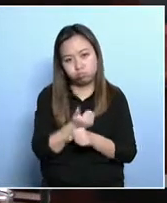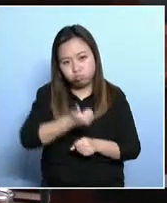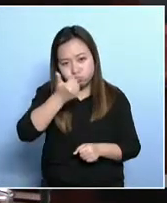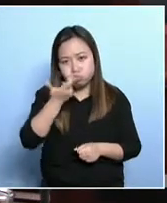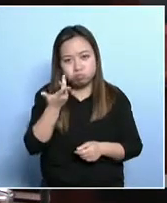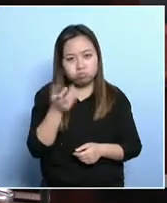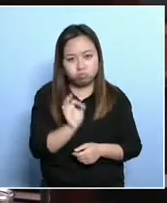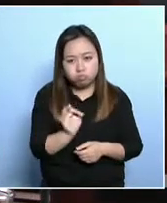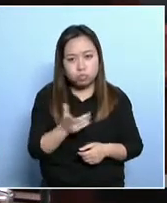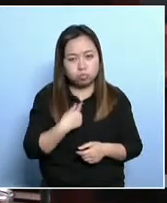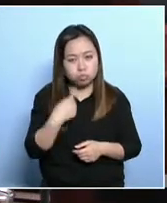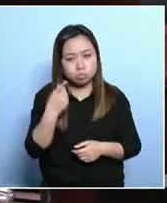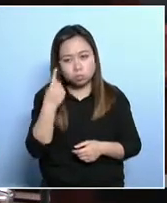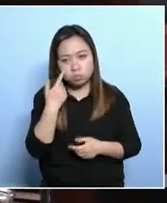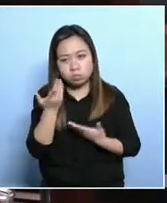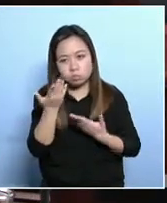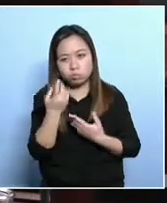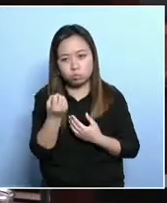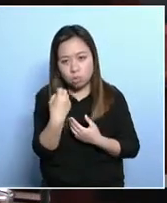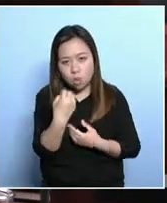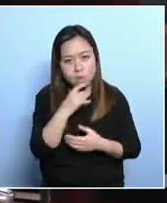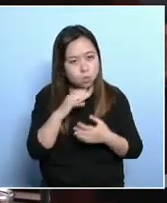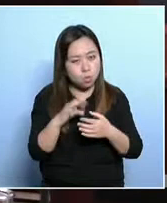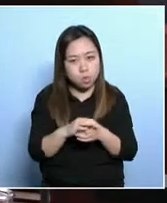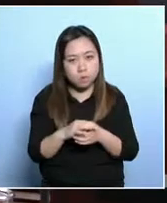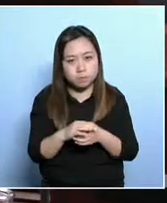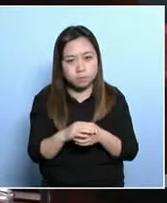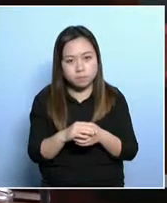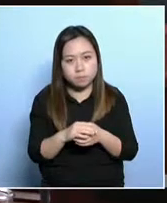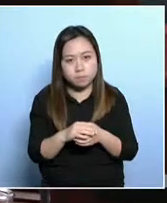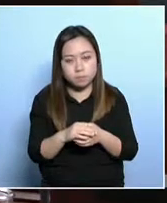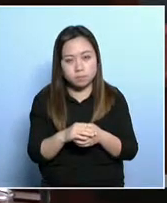there's been little improvement in the overall poverty rate.